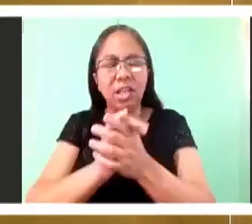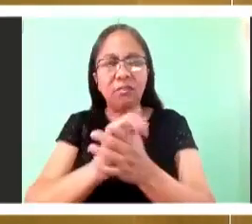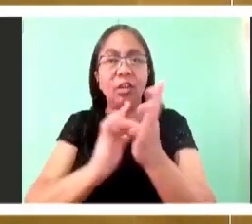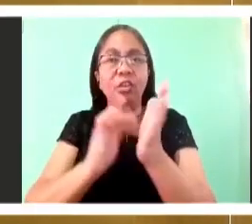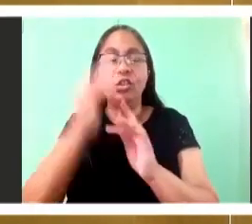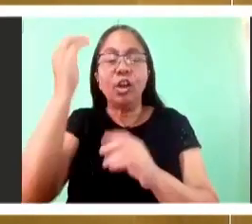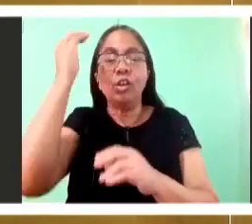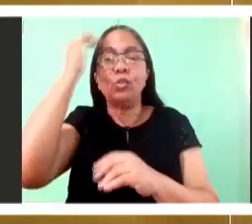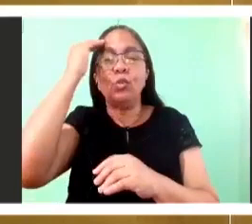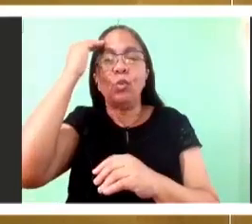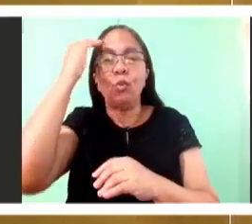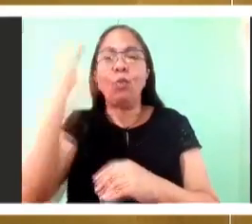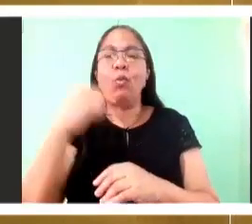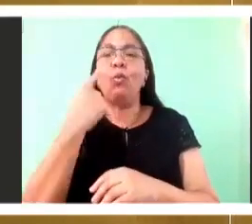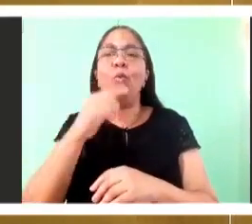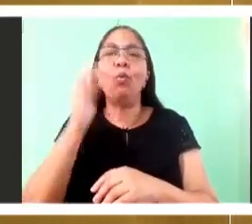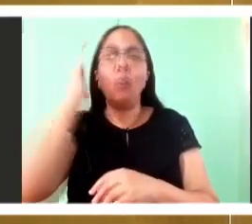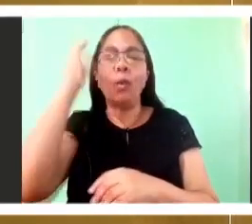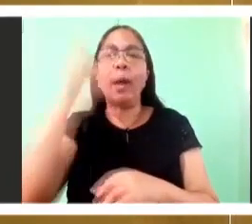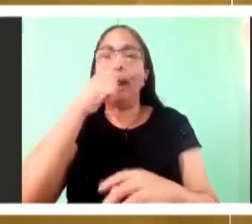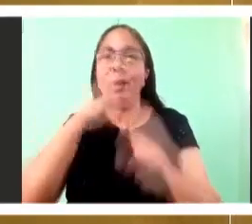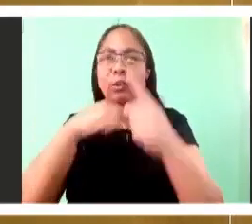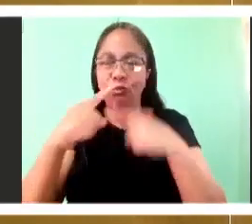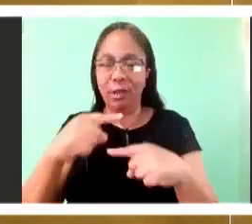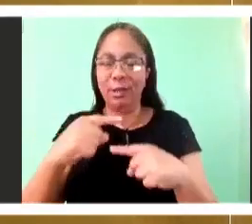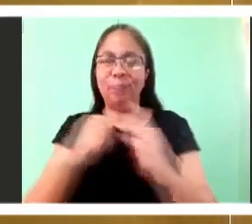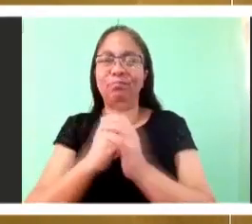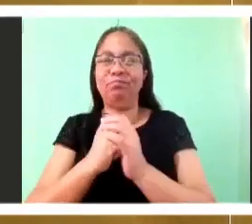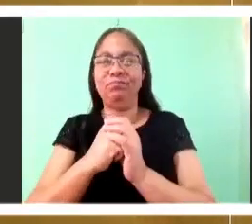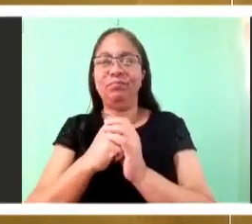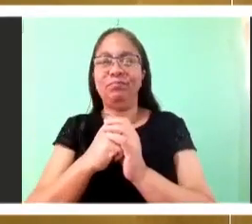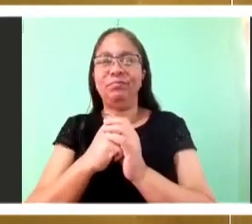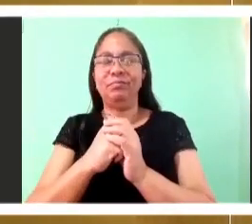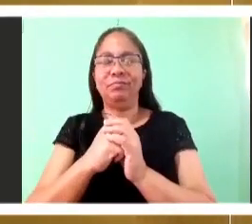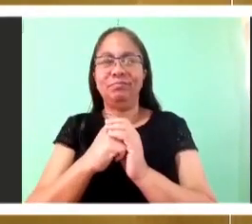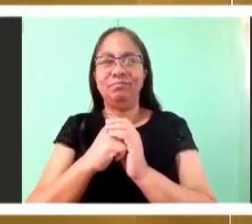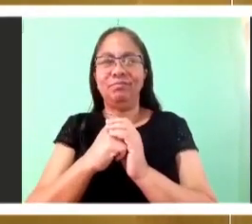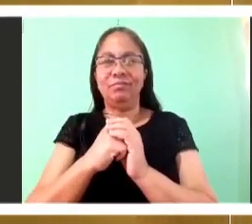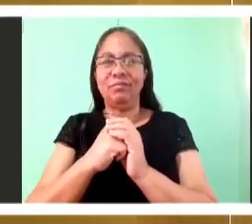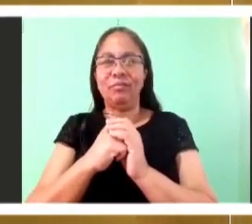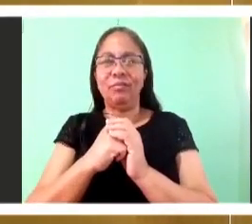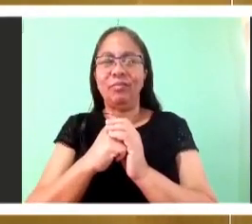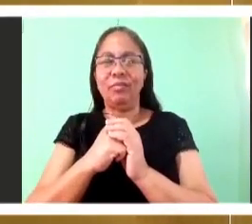most of his disciples walked away and left him. And it says that.